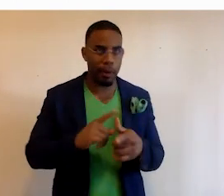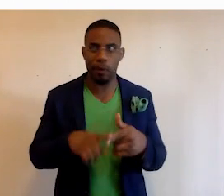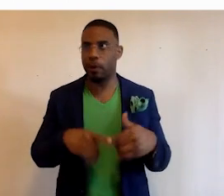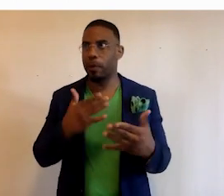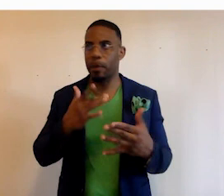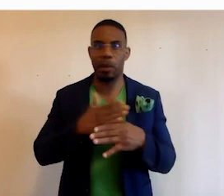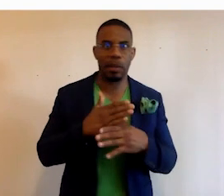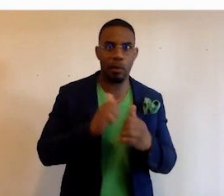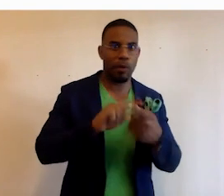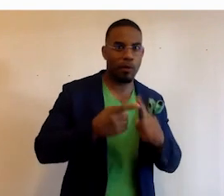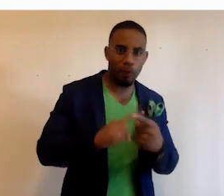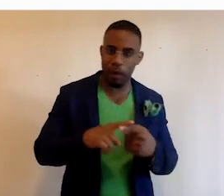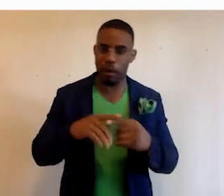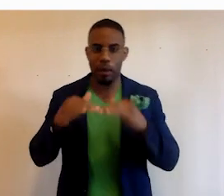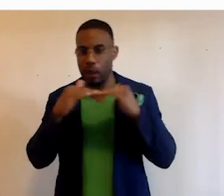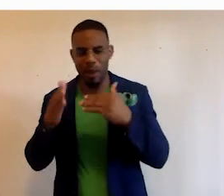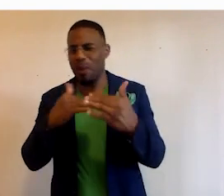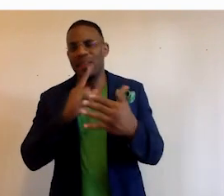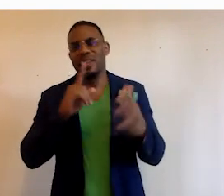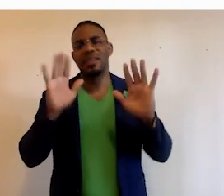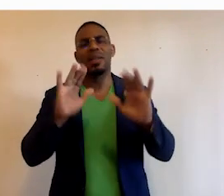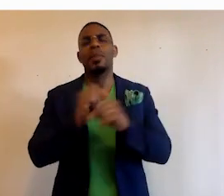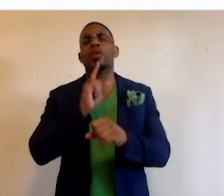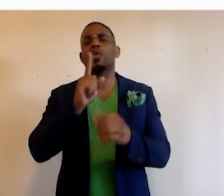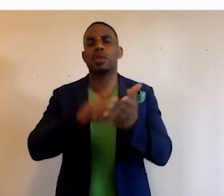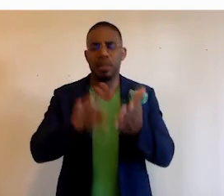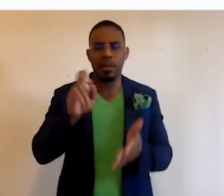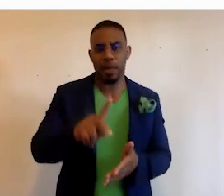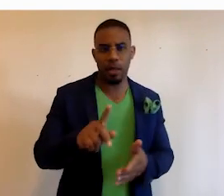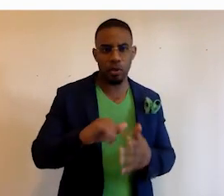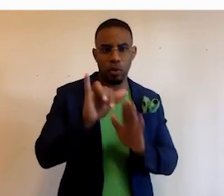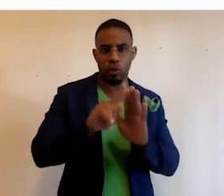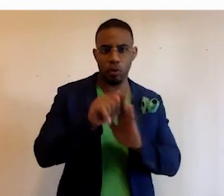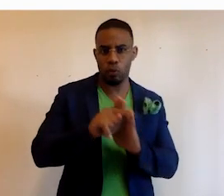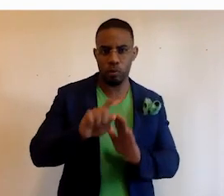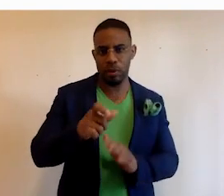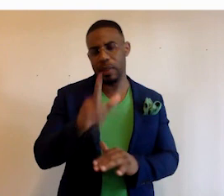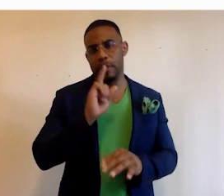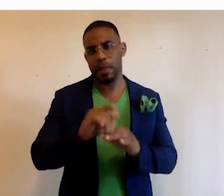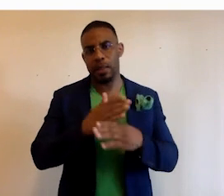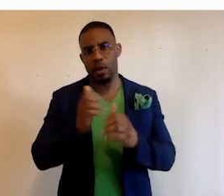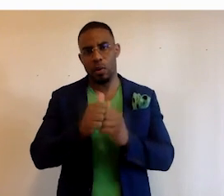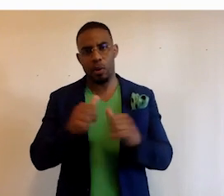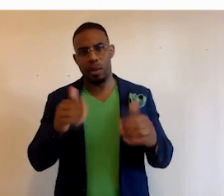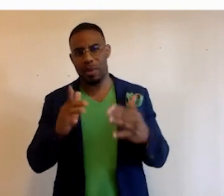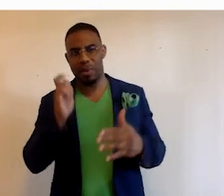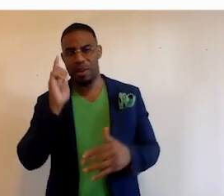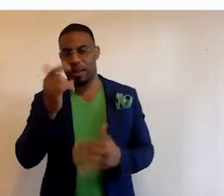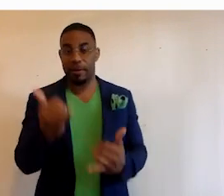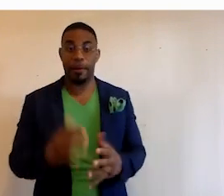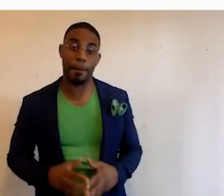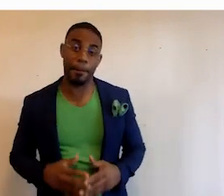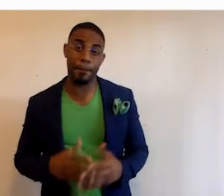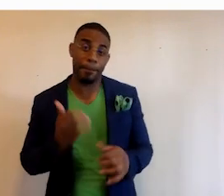maybe you want to share this with your friends or your colleagues or whatever the case is, make sure you check back to the YouTube channel. That'll be shared with probably a little bit later today.